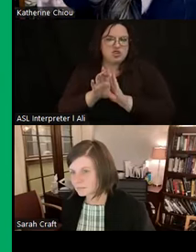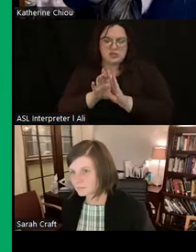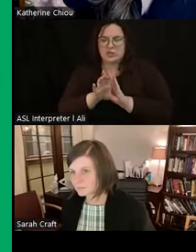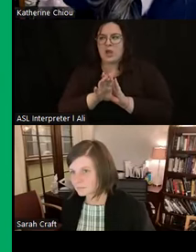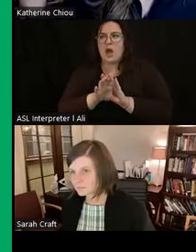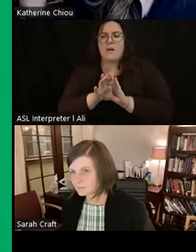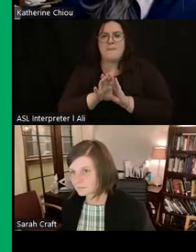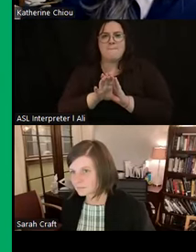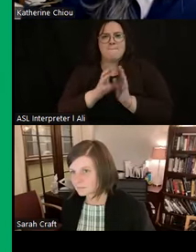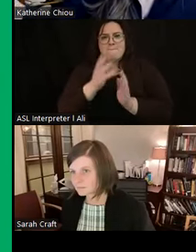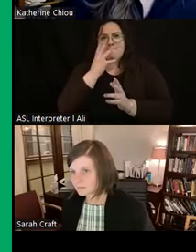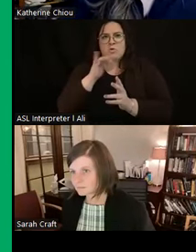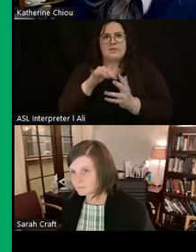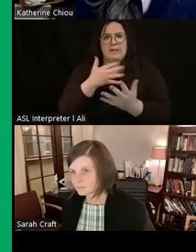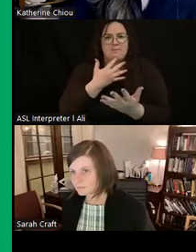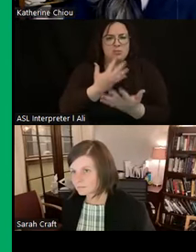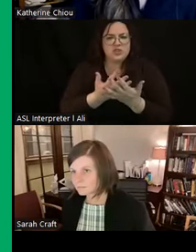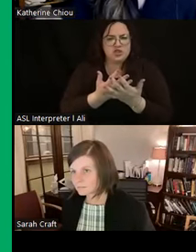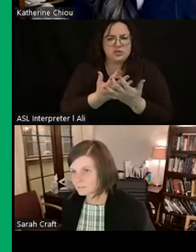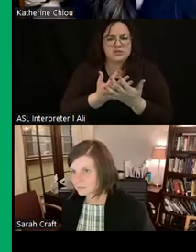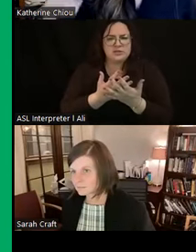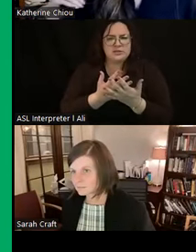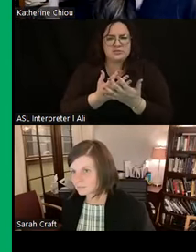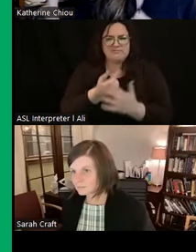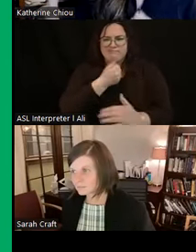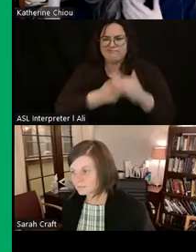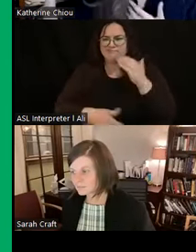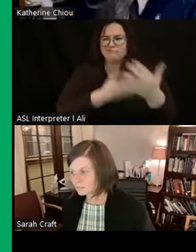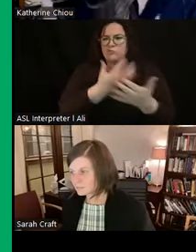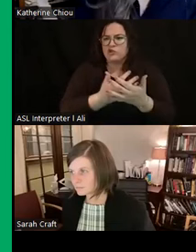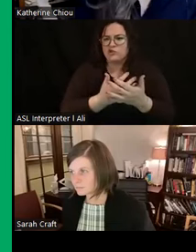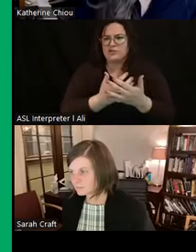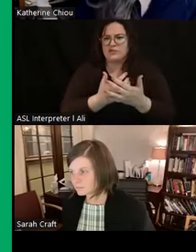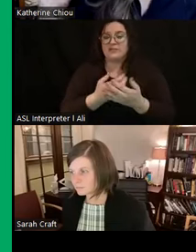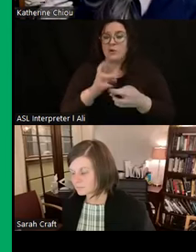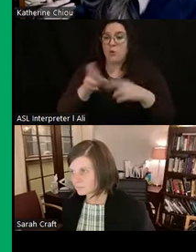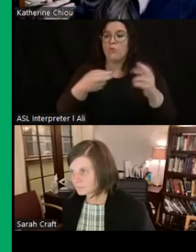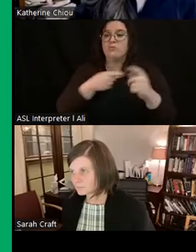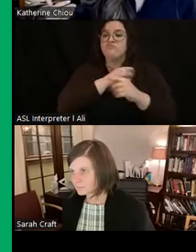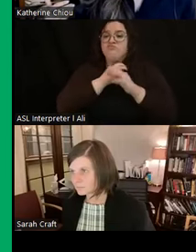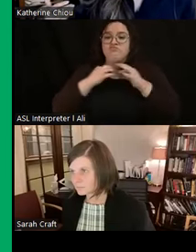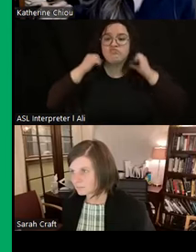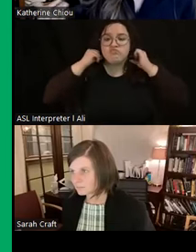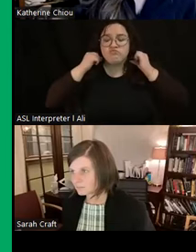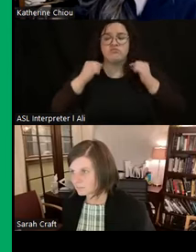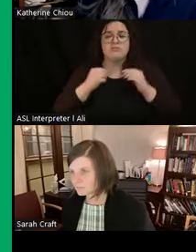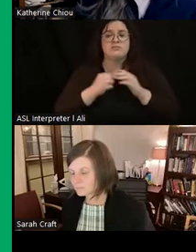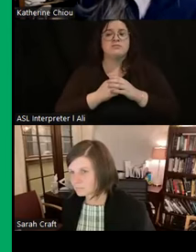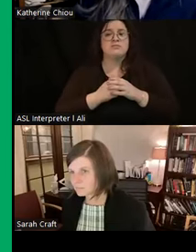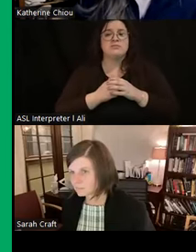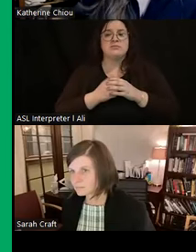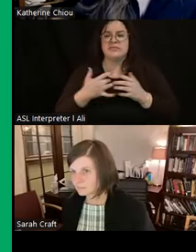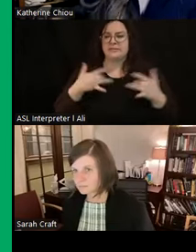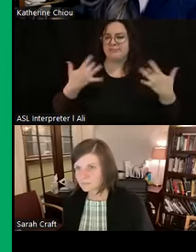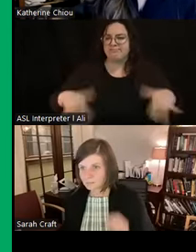of prisoners being paraded, so usually you'll find them with ropes tied around their neck. They're usually shown mostly naked